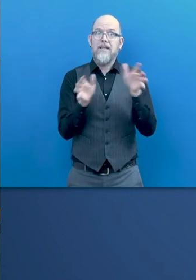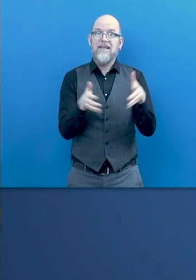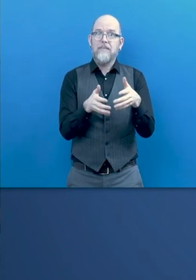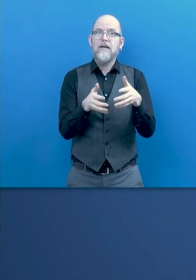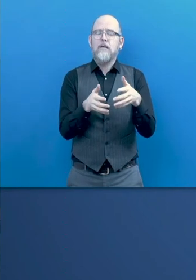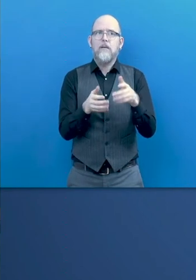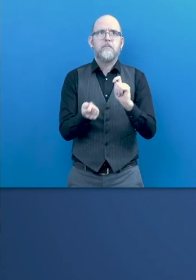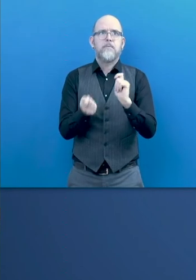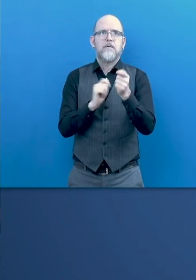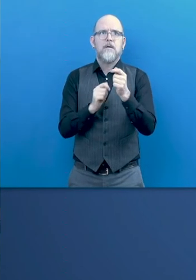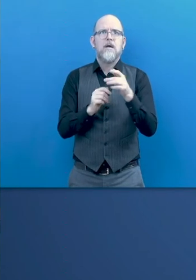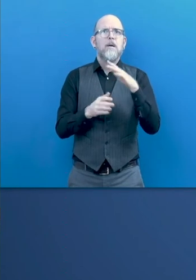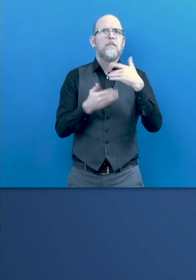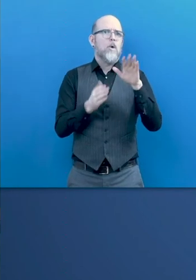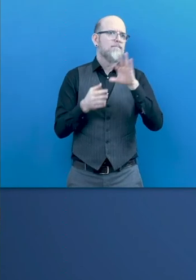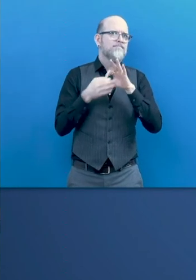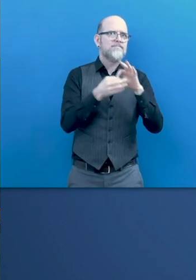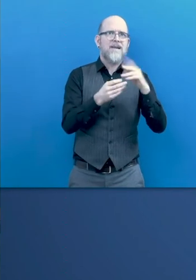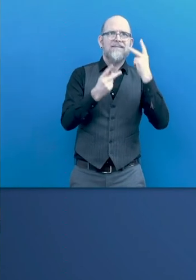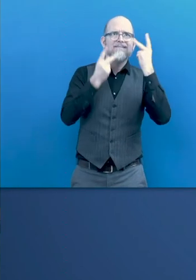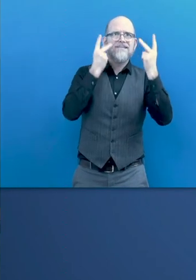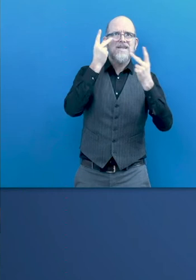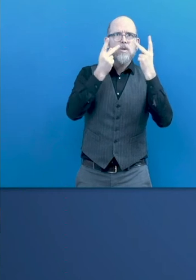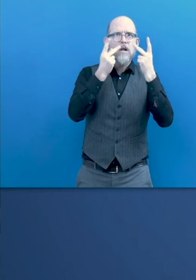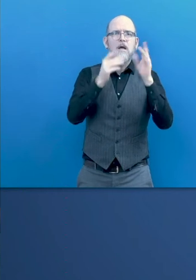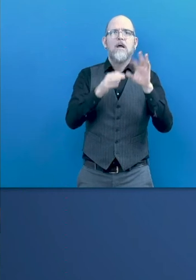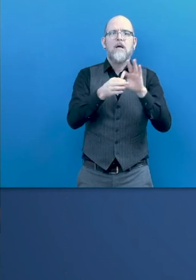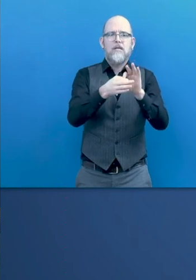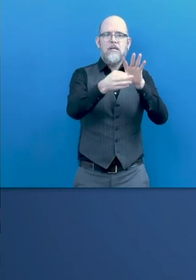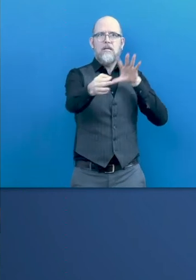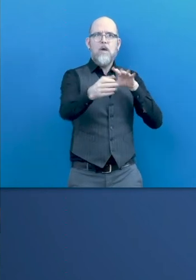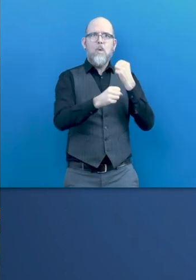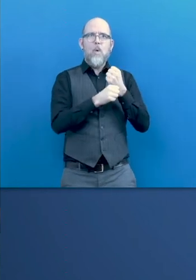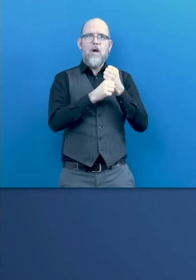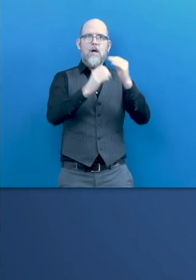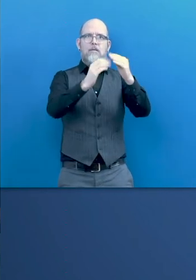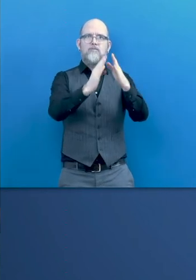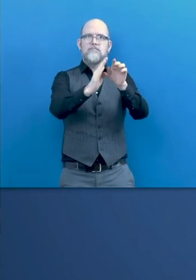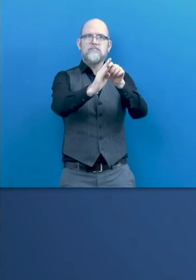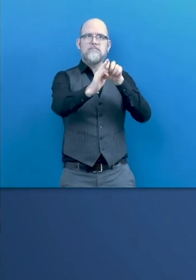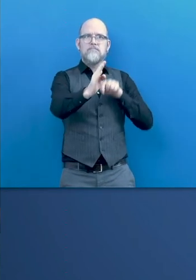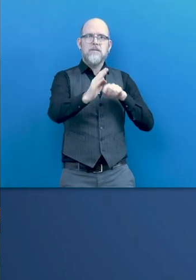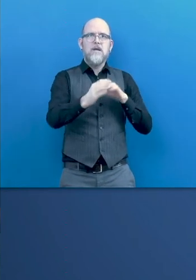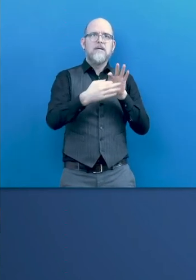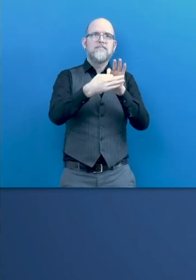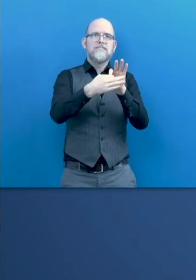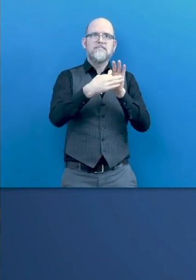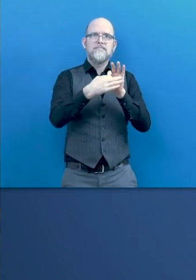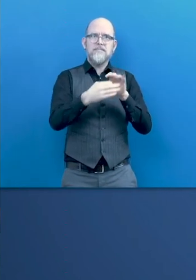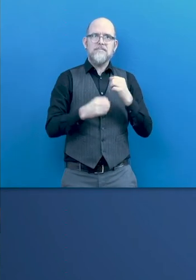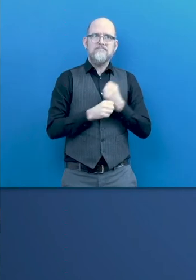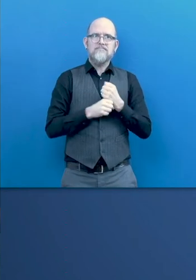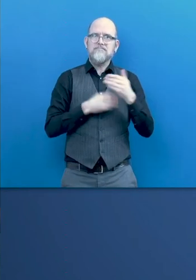teleworking, and technology in general have been a basic and necessary support to be able to continue working from